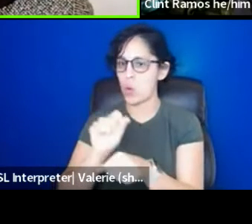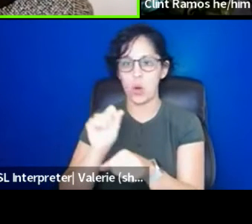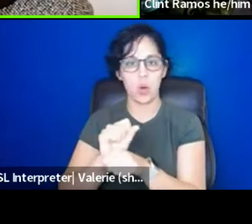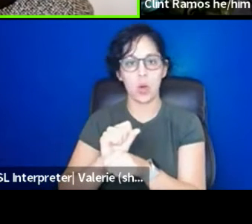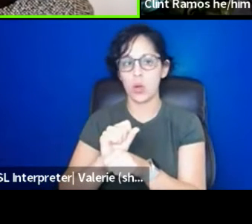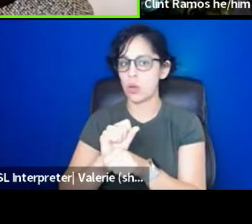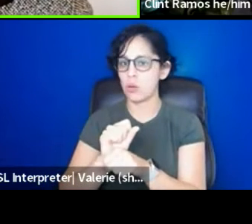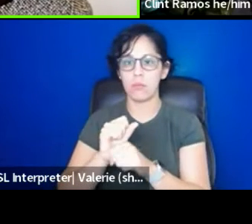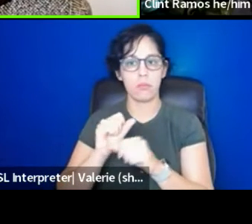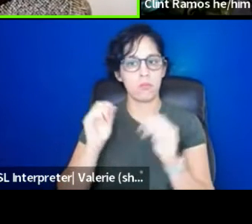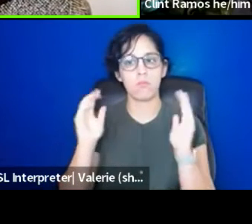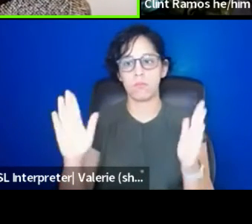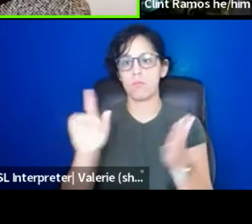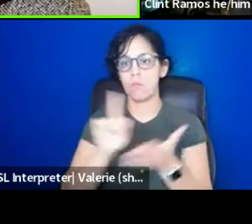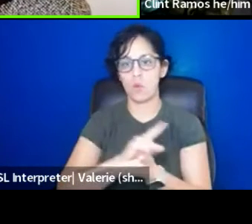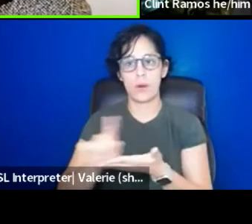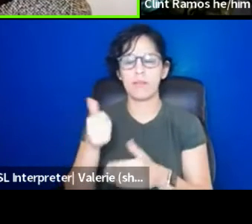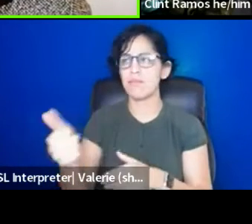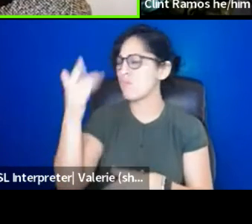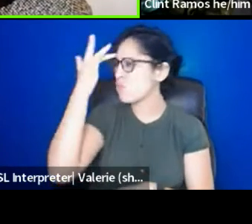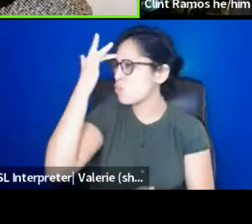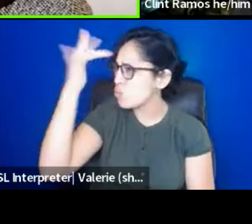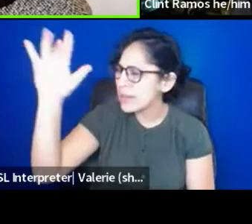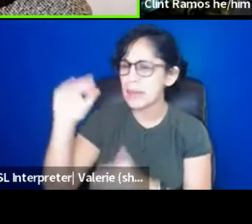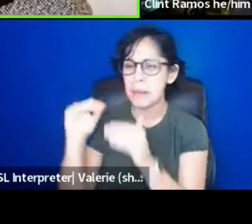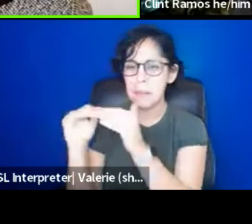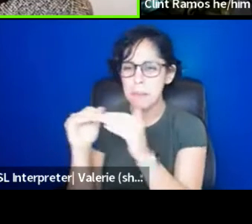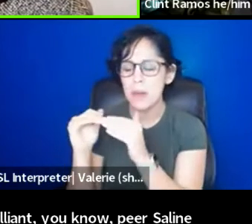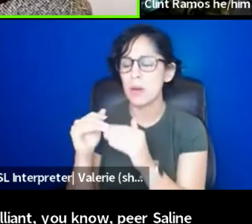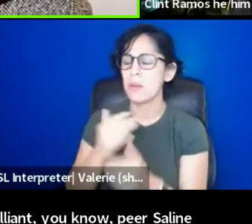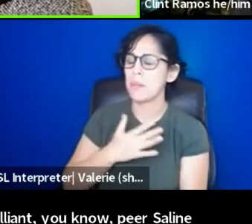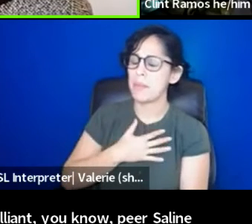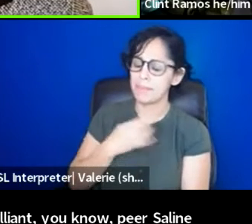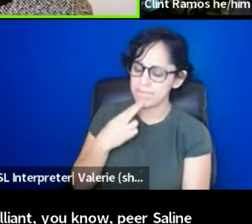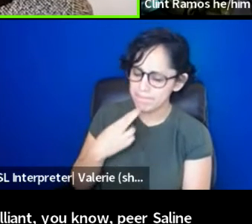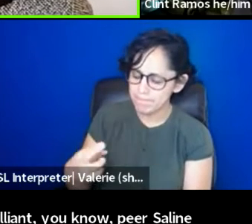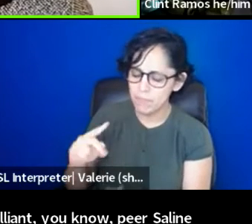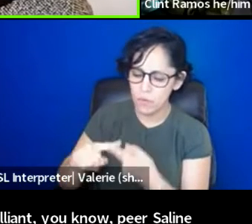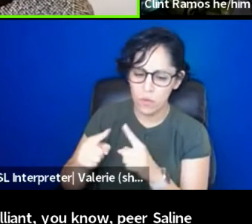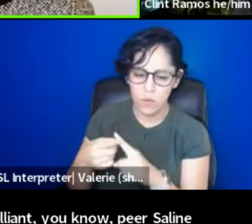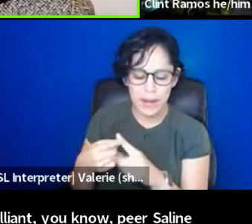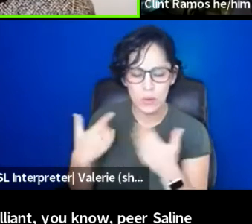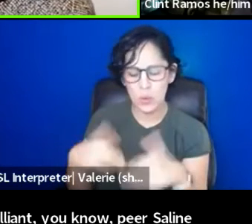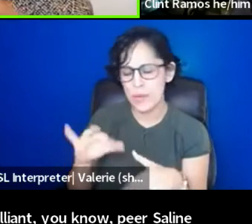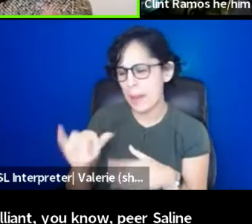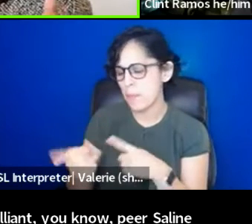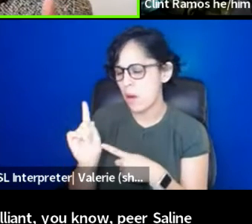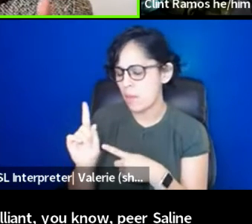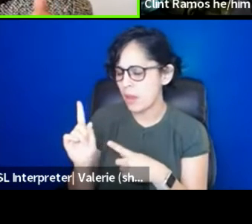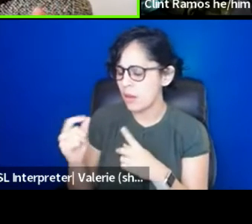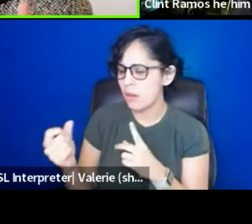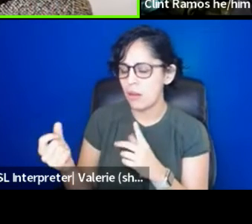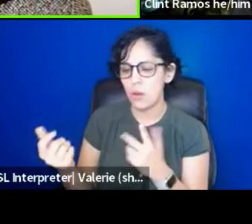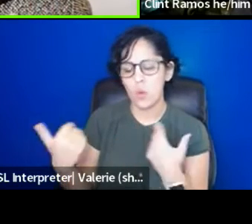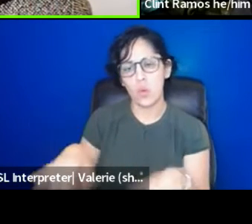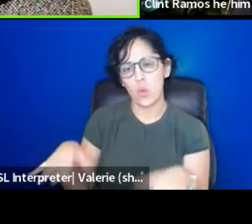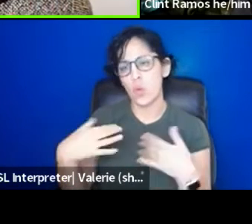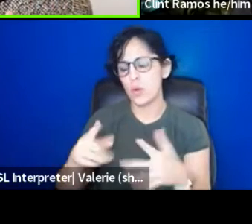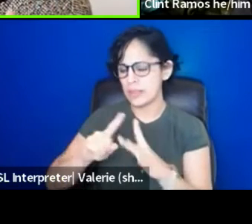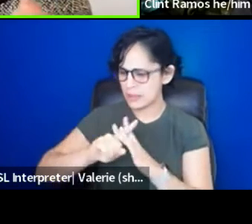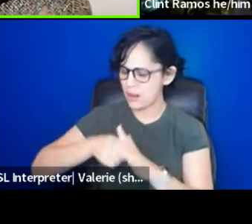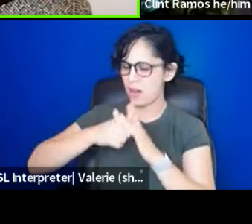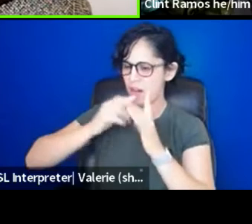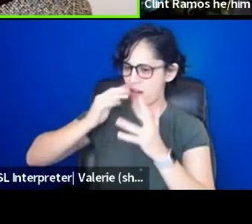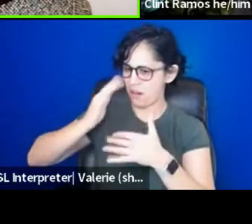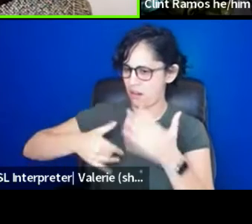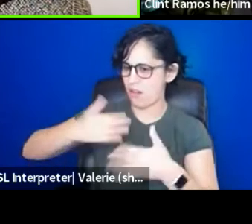he was a brilliant, you know, Pierre Salim, he was a very dear friend of mine. And I feel like that moment galvanized these things that